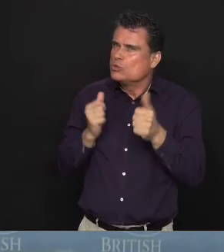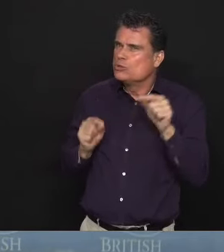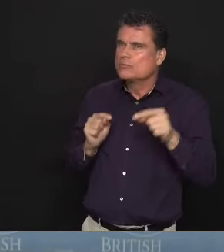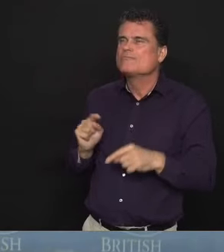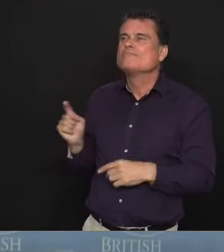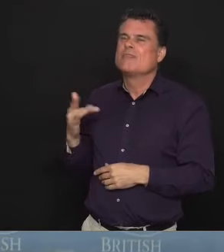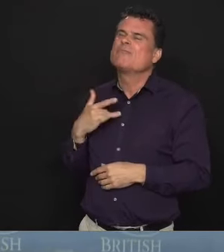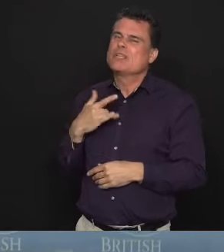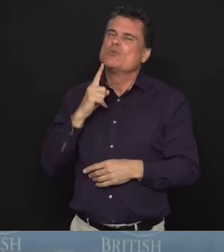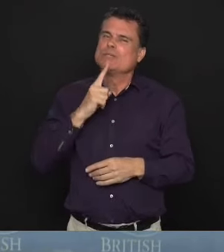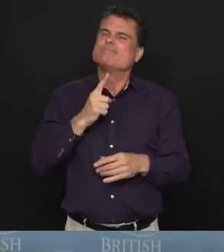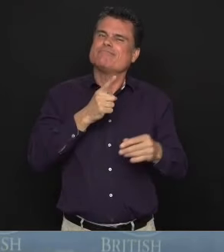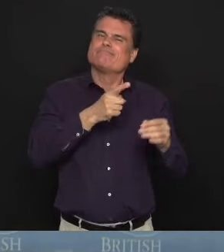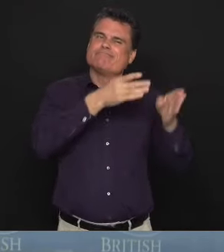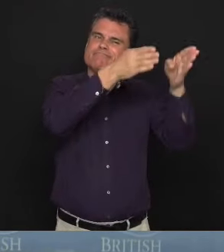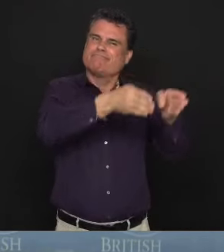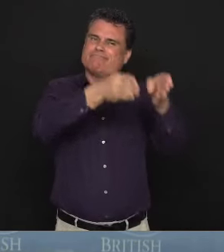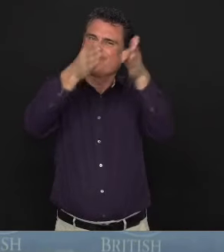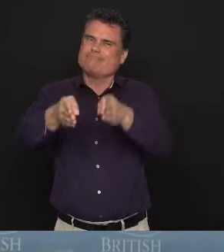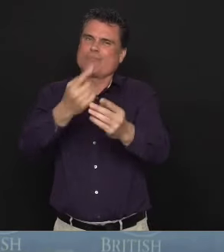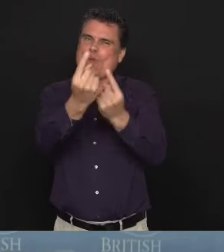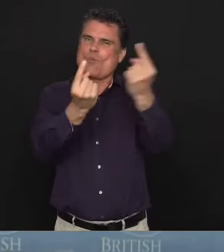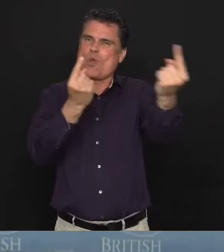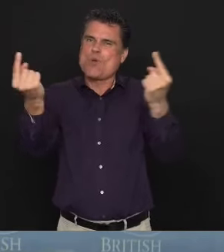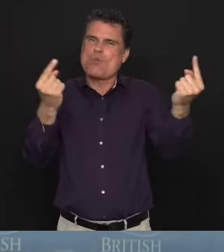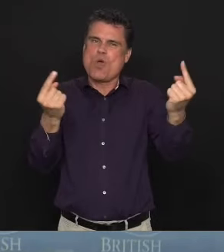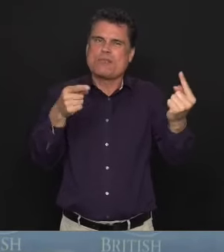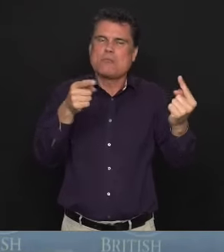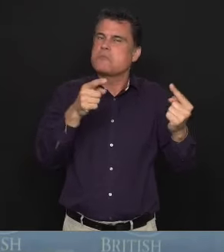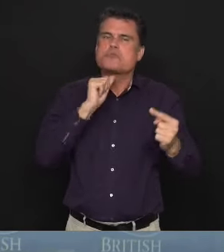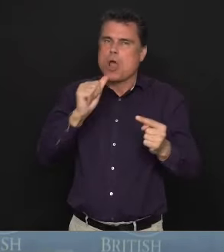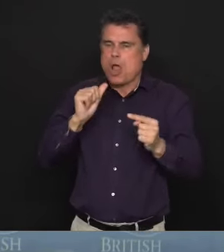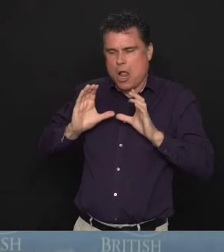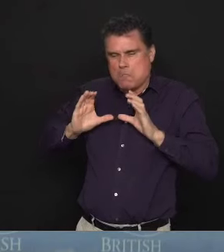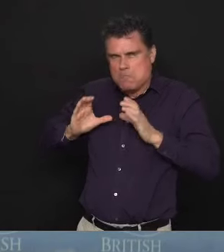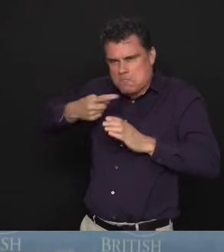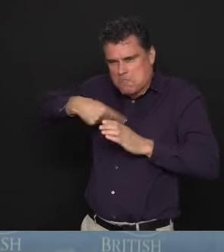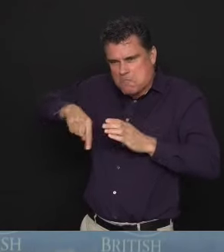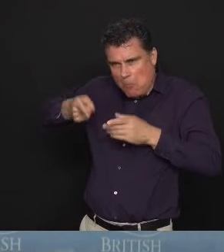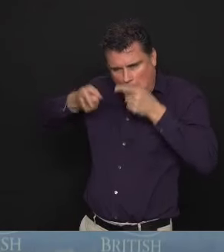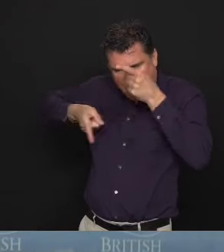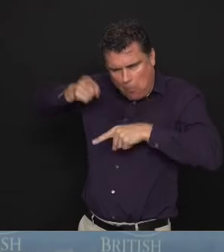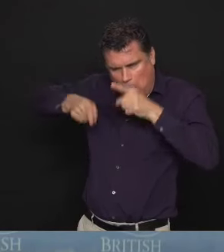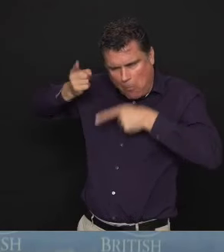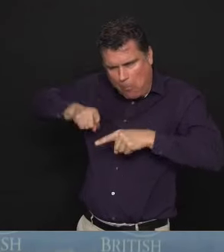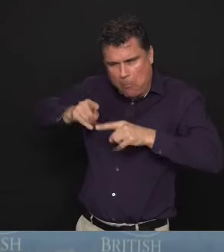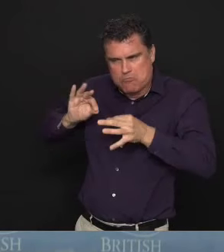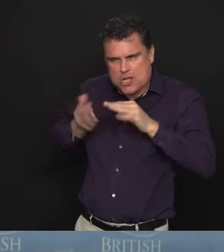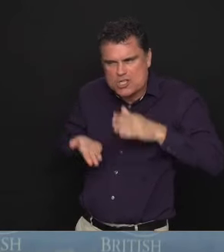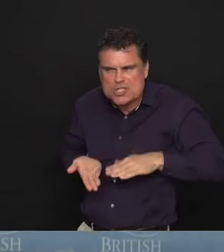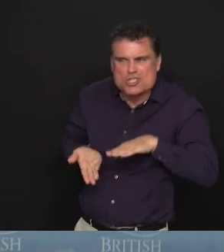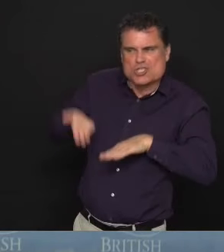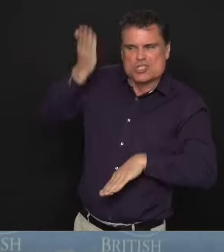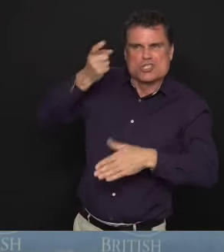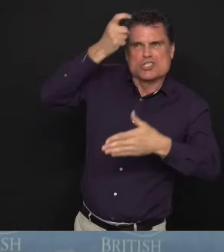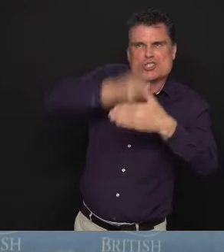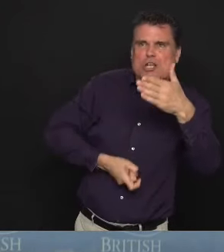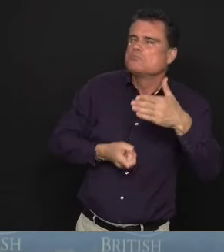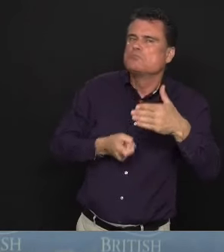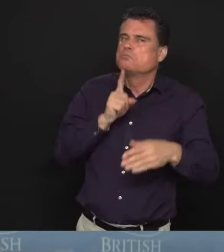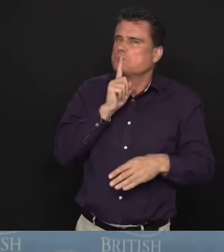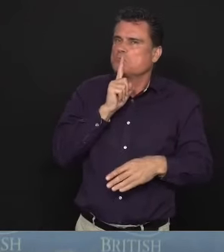of a situation. We have seen a number of examples in the media of people being busted for